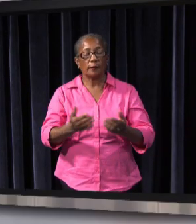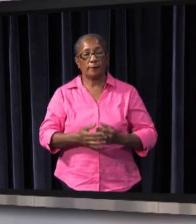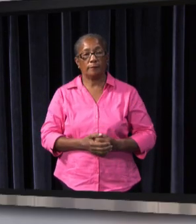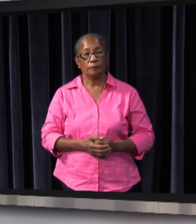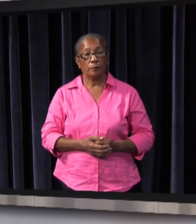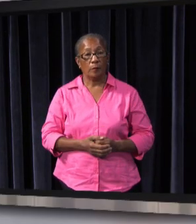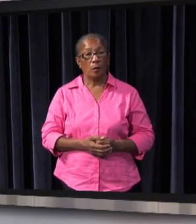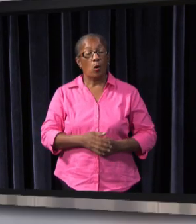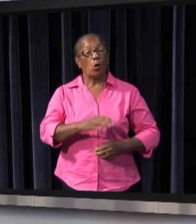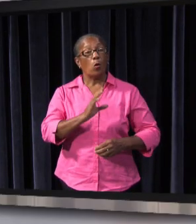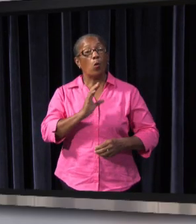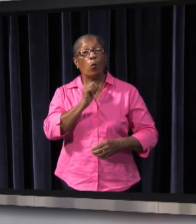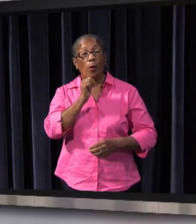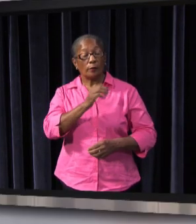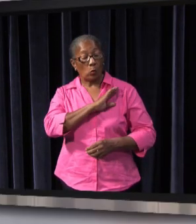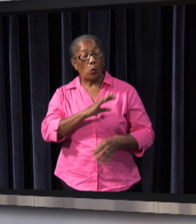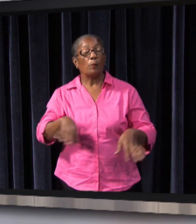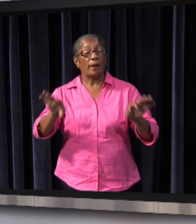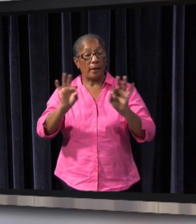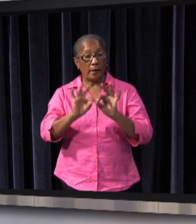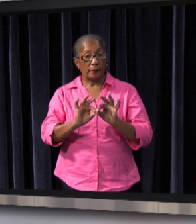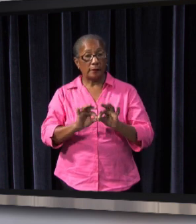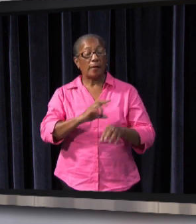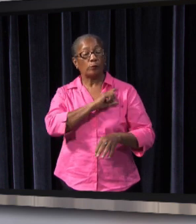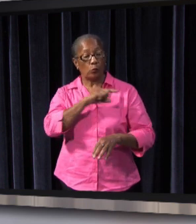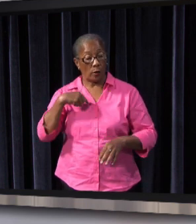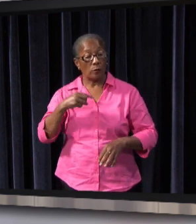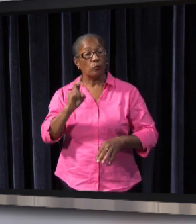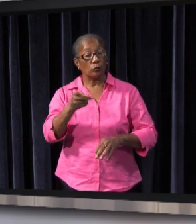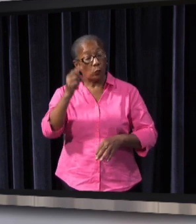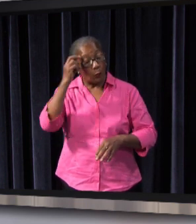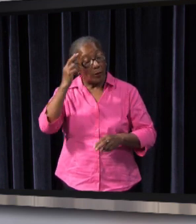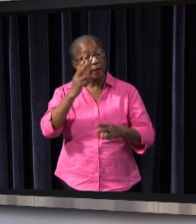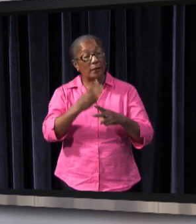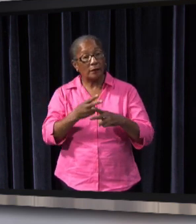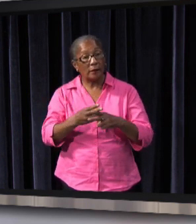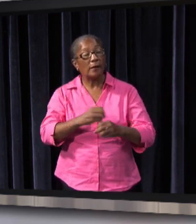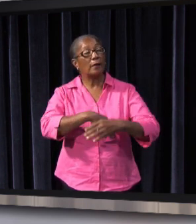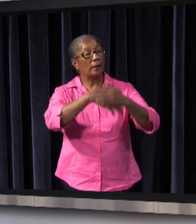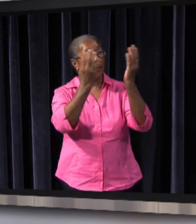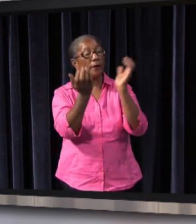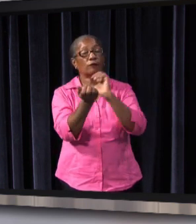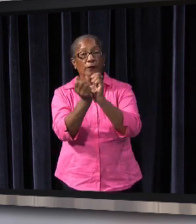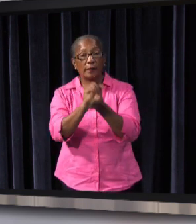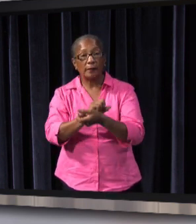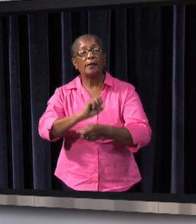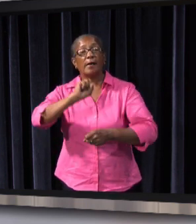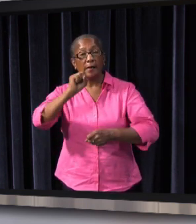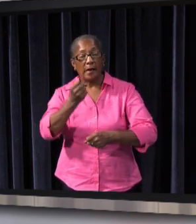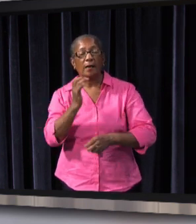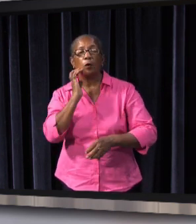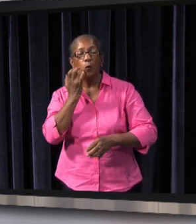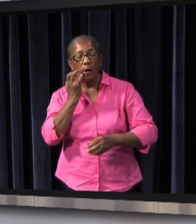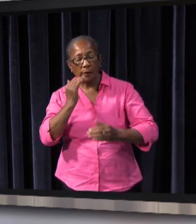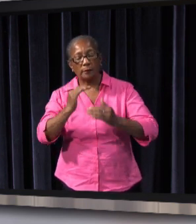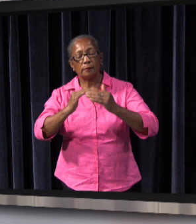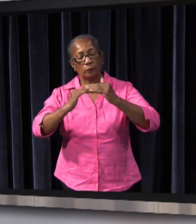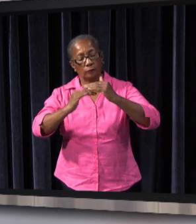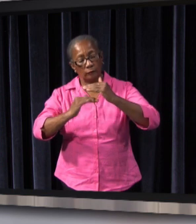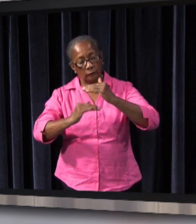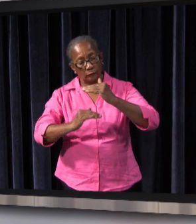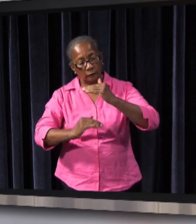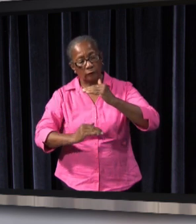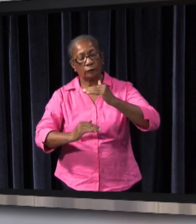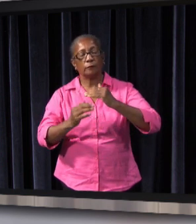asks for awareness. What is also important is that we have to take into account climate changes, which can lead